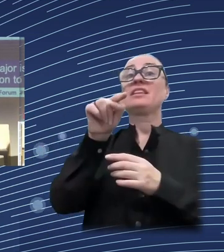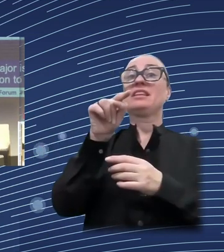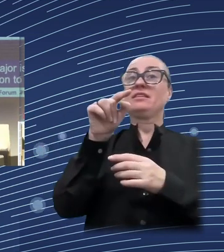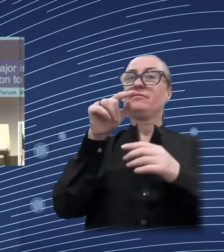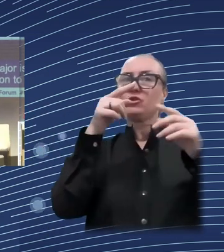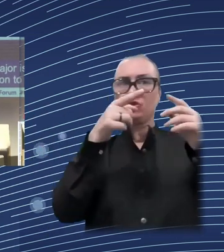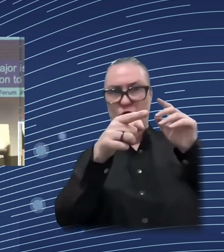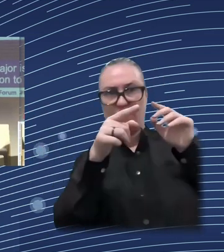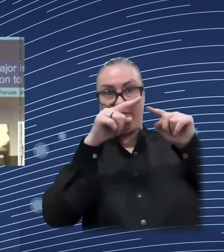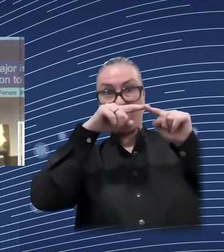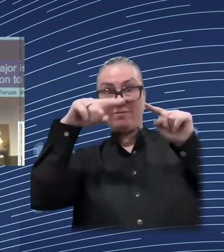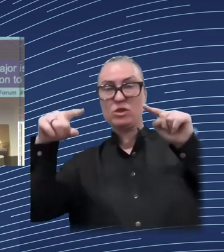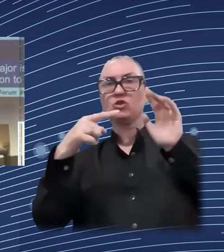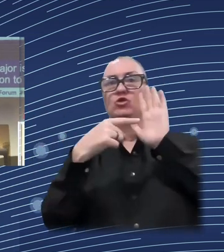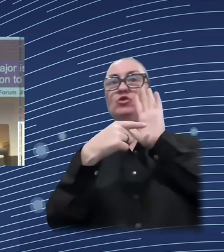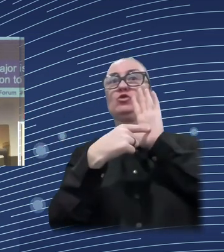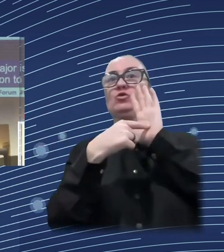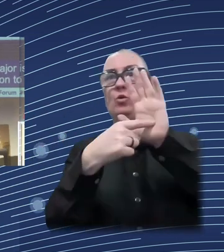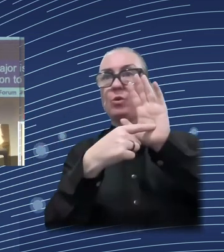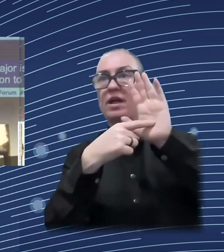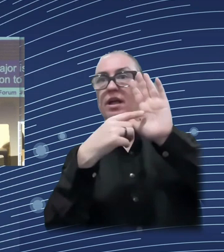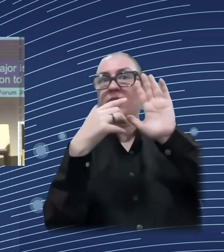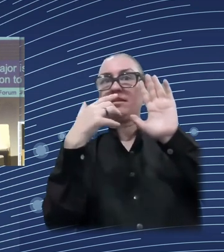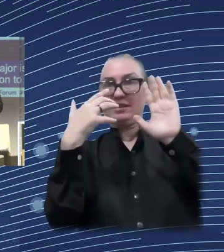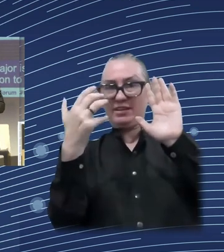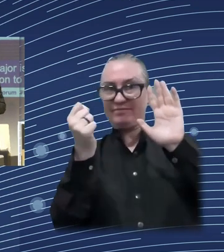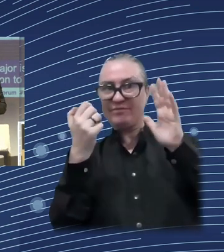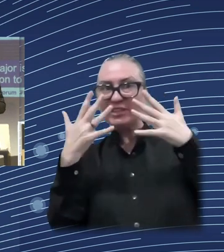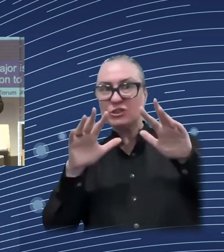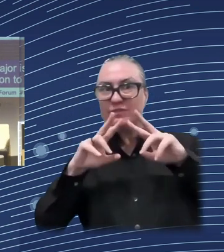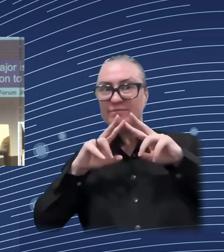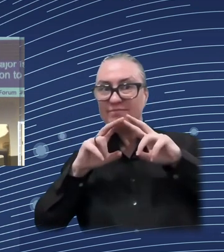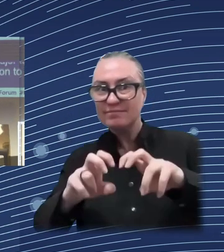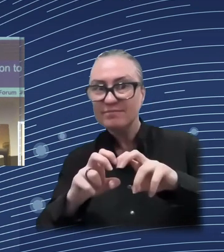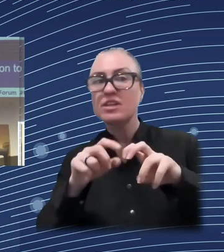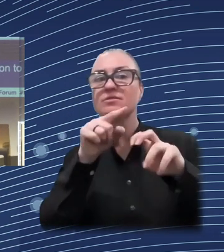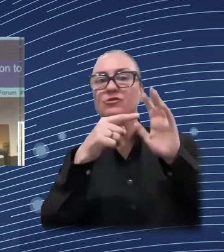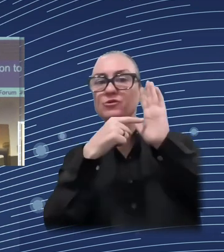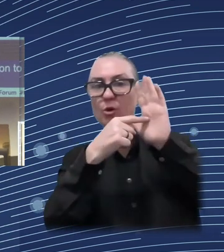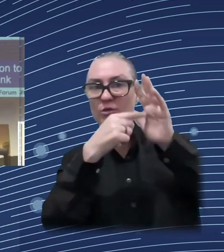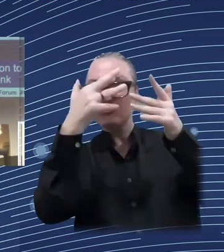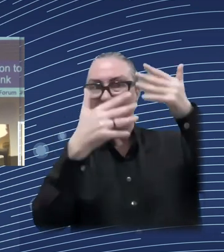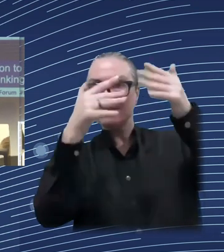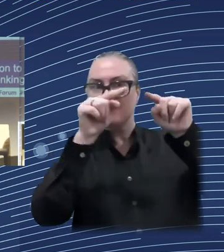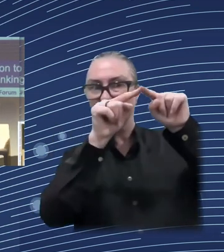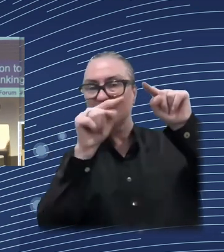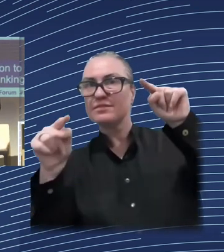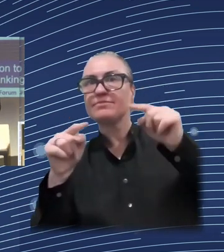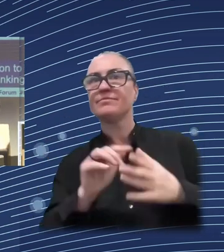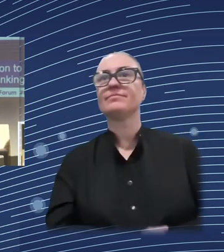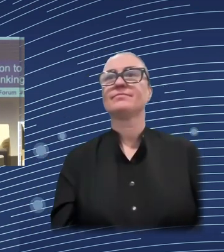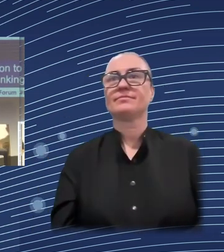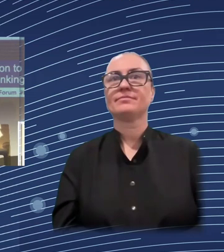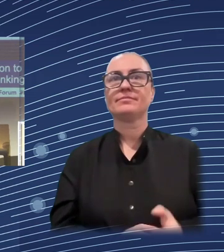But it's also a big challenge in terms of thinking ahead of possible tax reform, for instance, that will increase